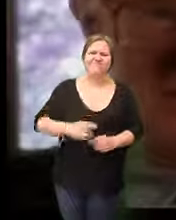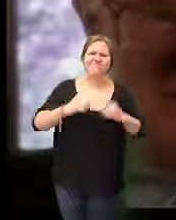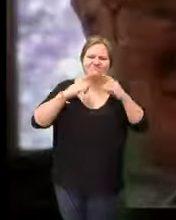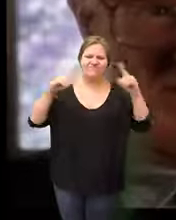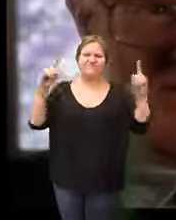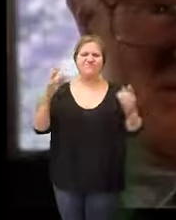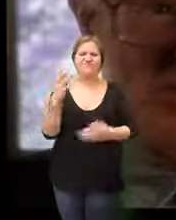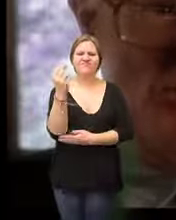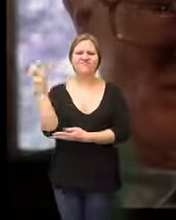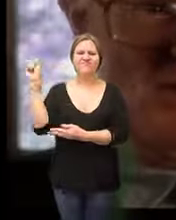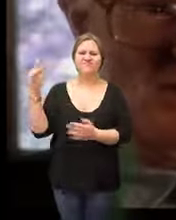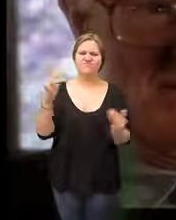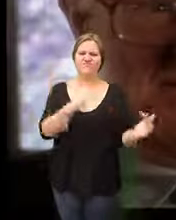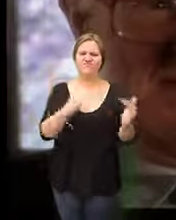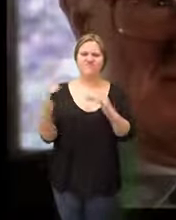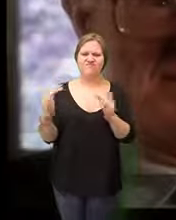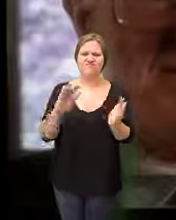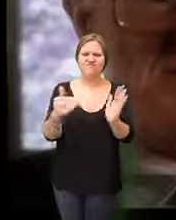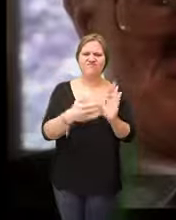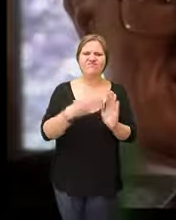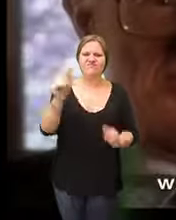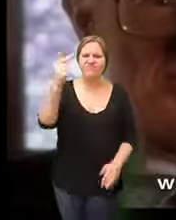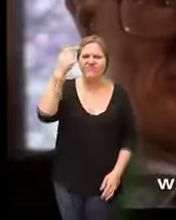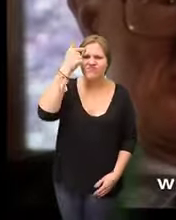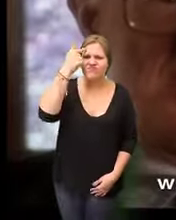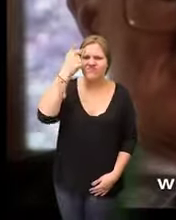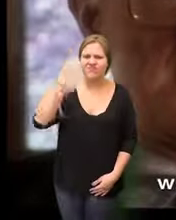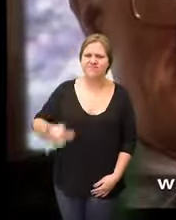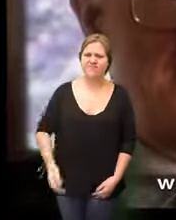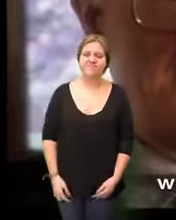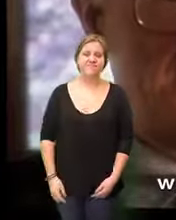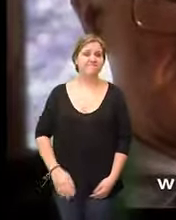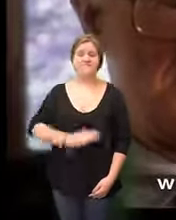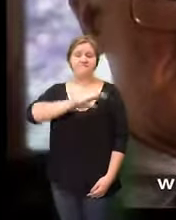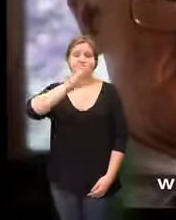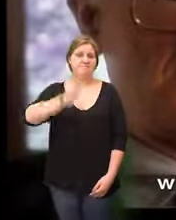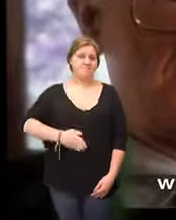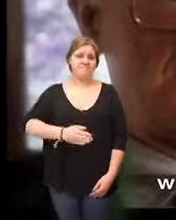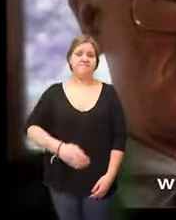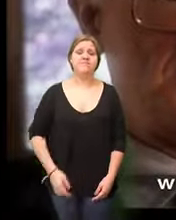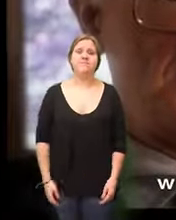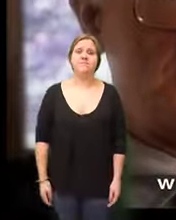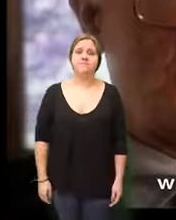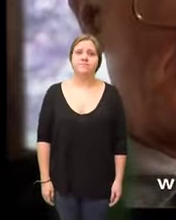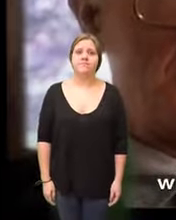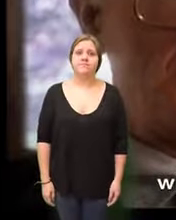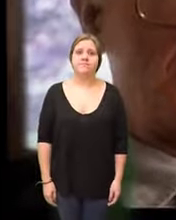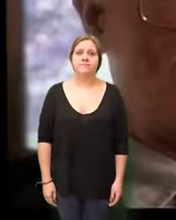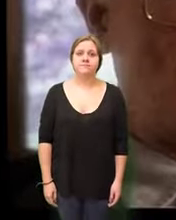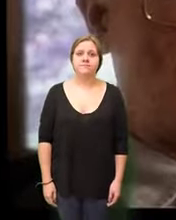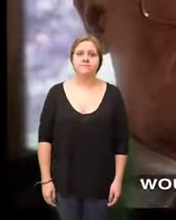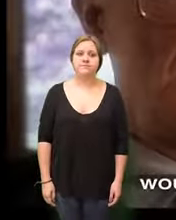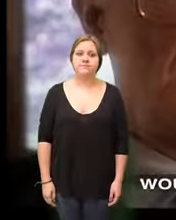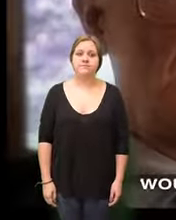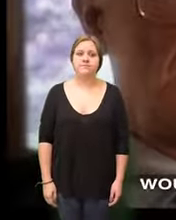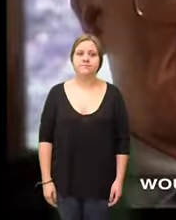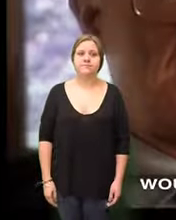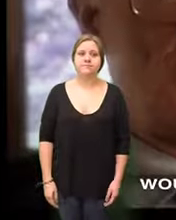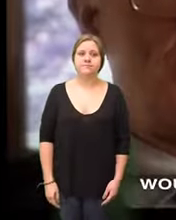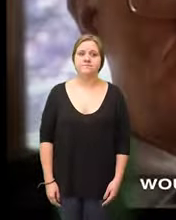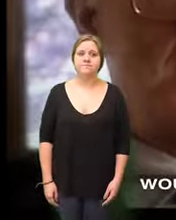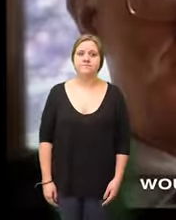because nobody of his stature who had led successful successful revolution or war